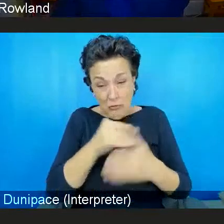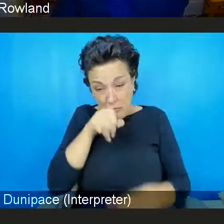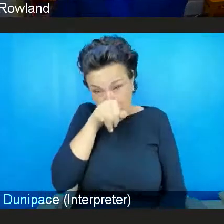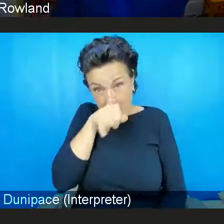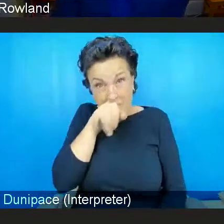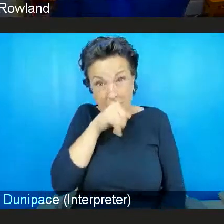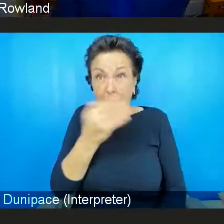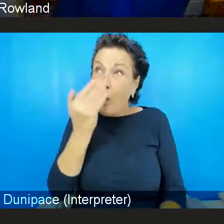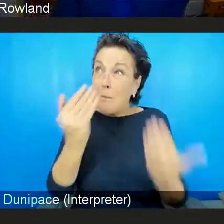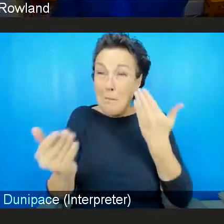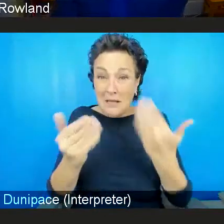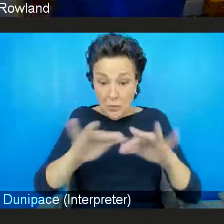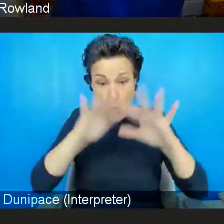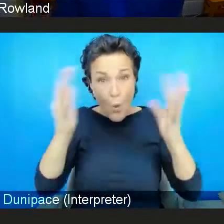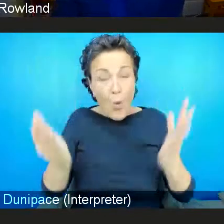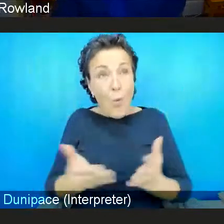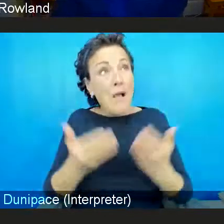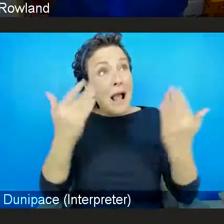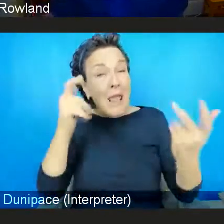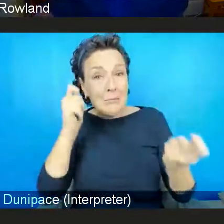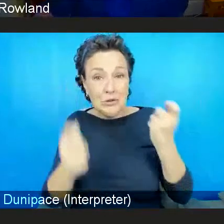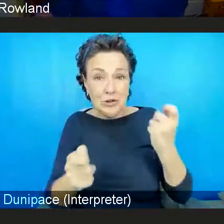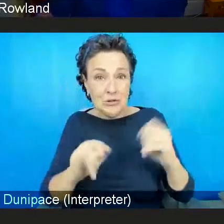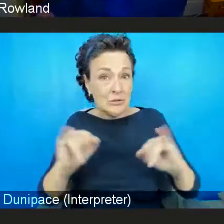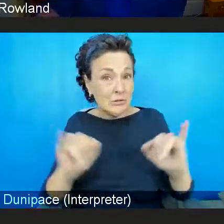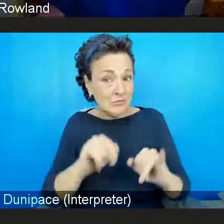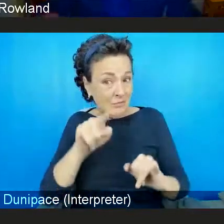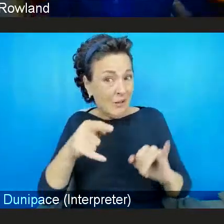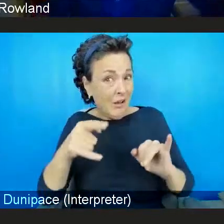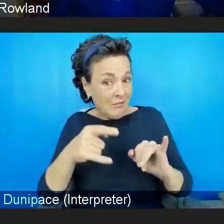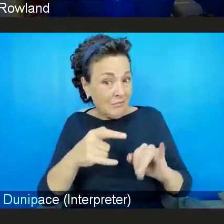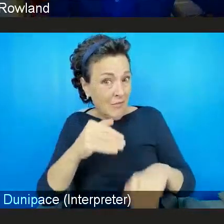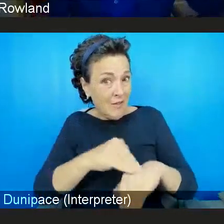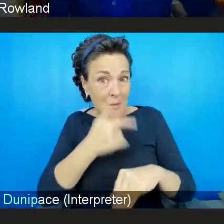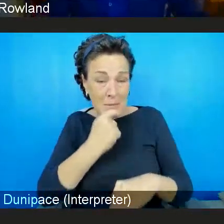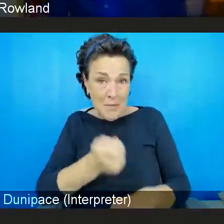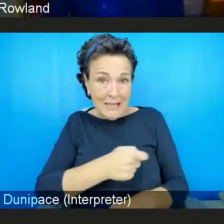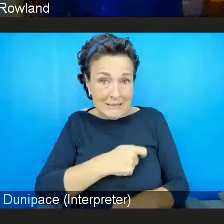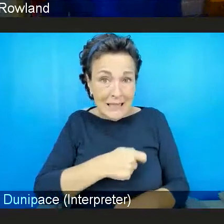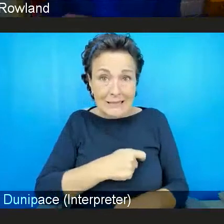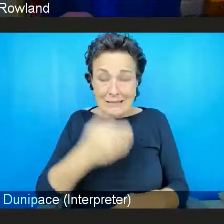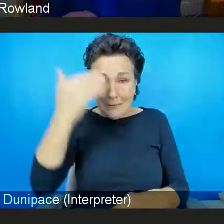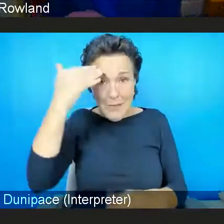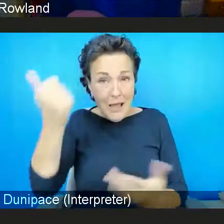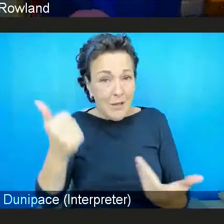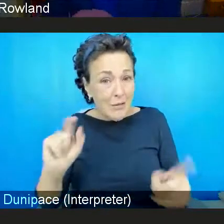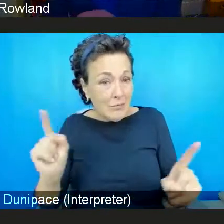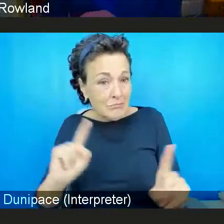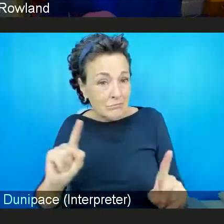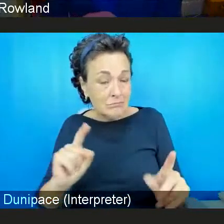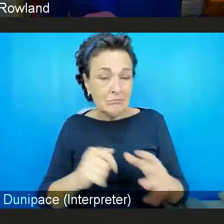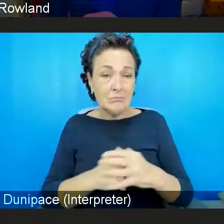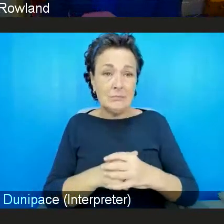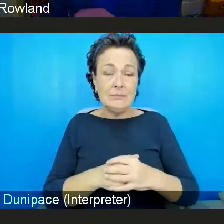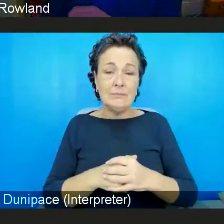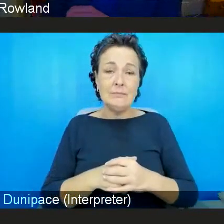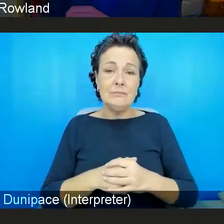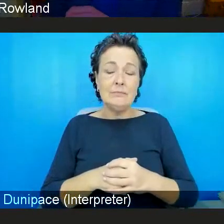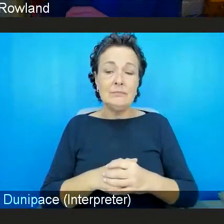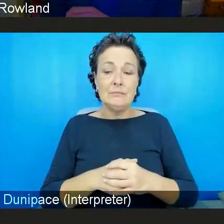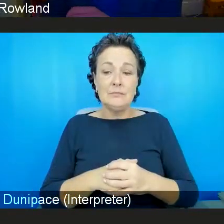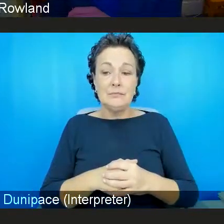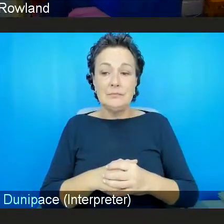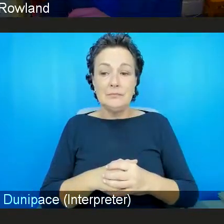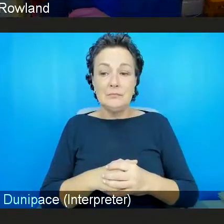looming crisis of eco anxiety is the phrase that Graham used. So Shruti, have you